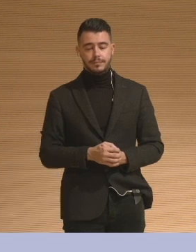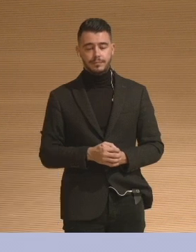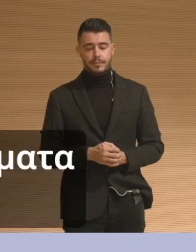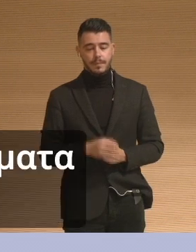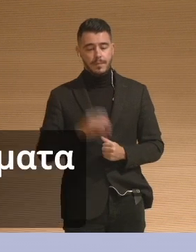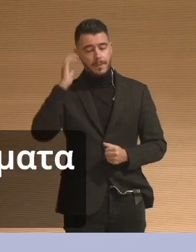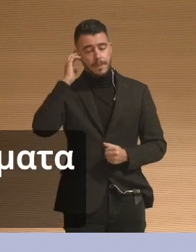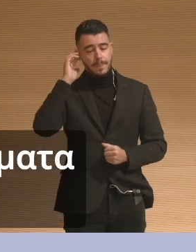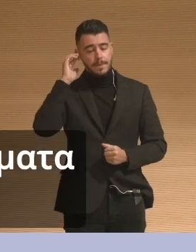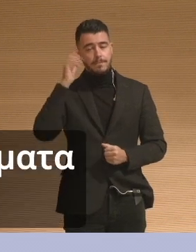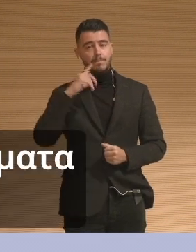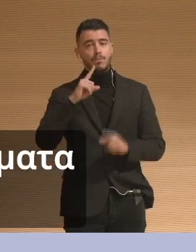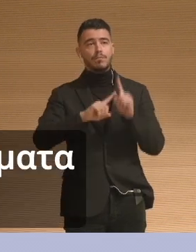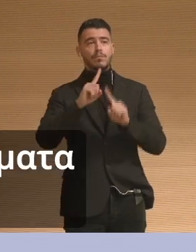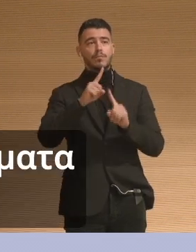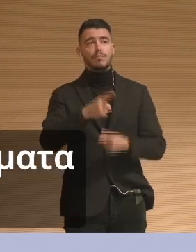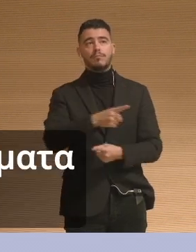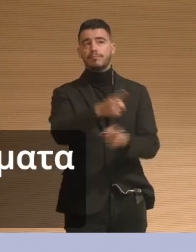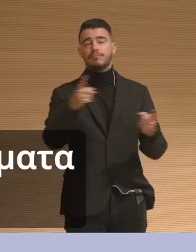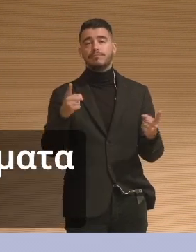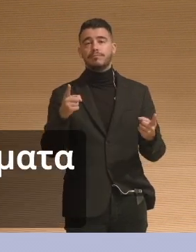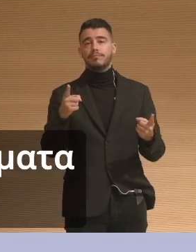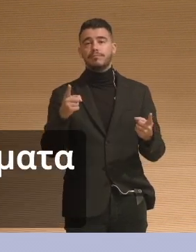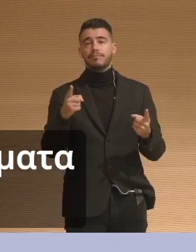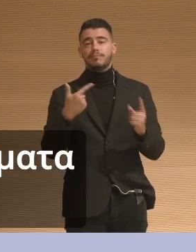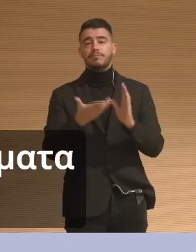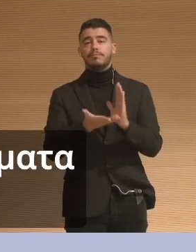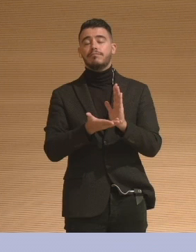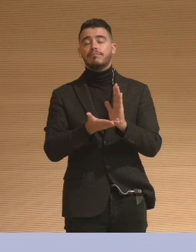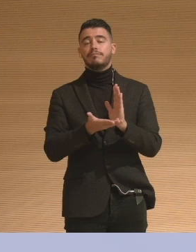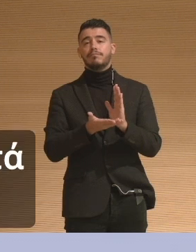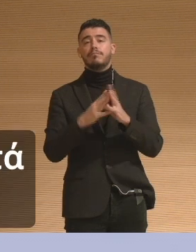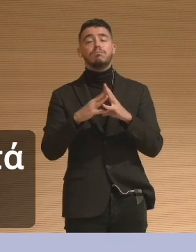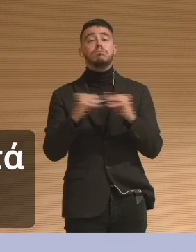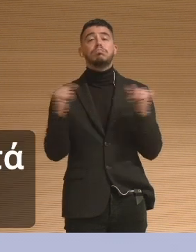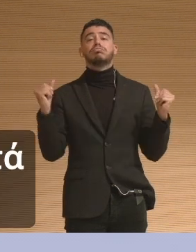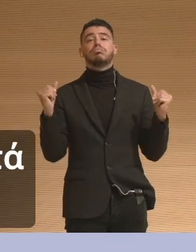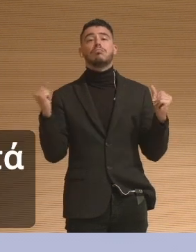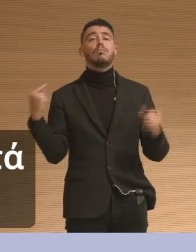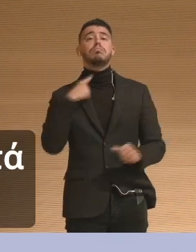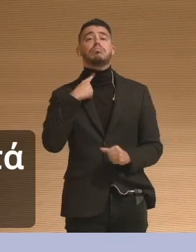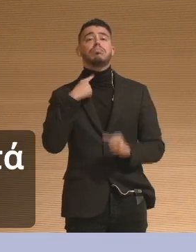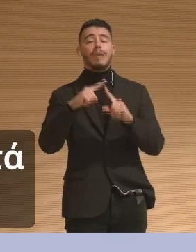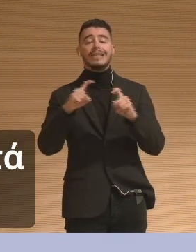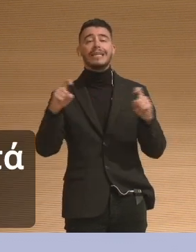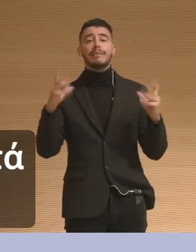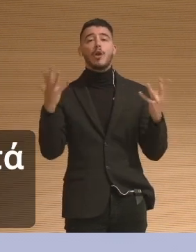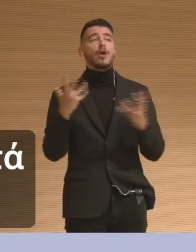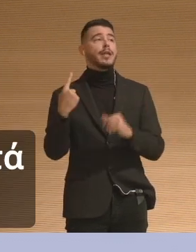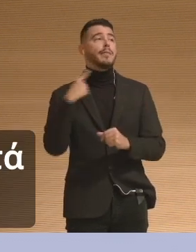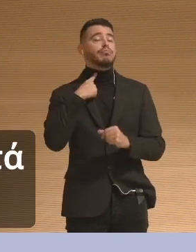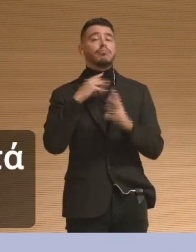life? Maybe you had a bad breakup and that person's stuff had to go. Maybe you had a really